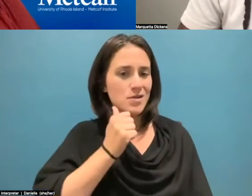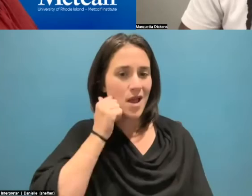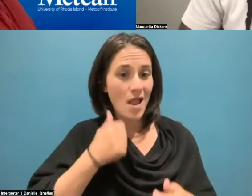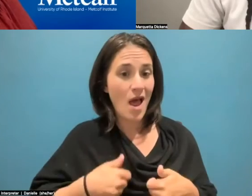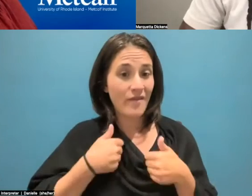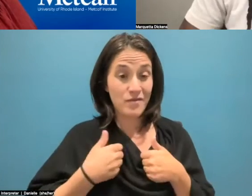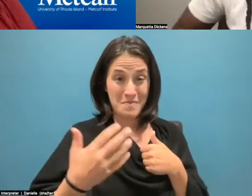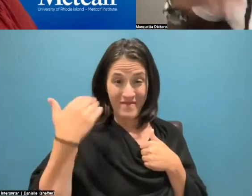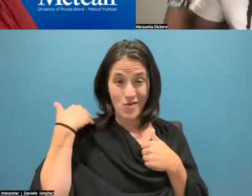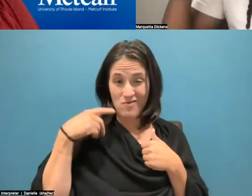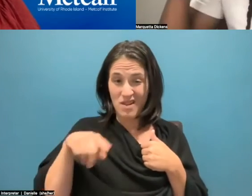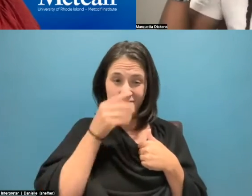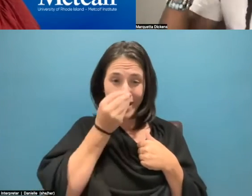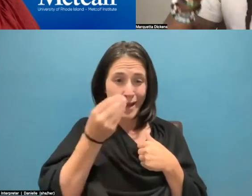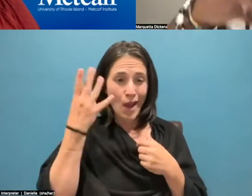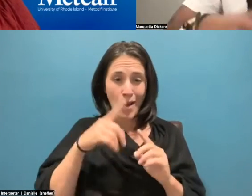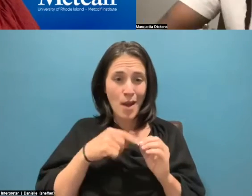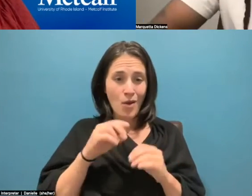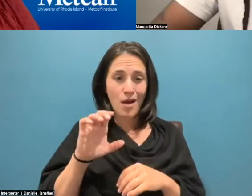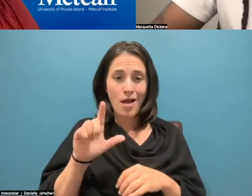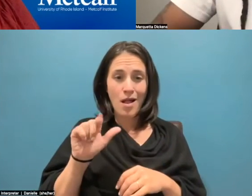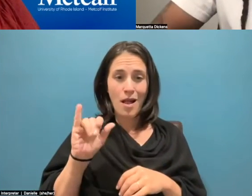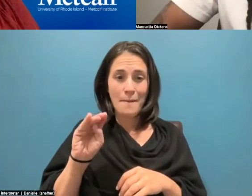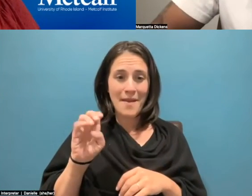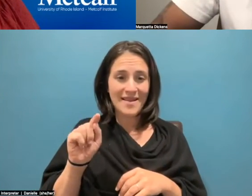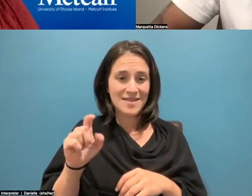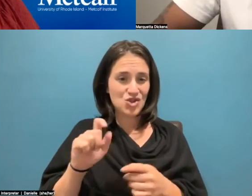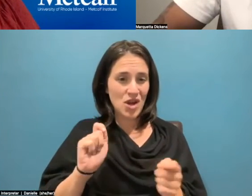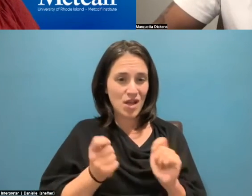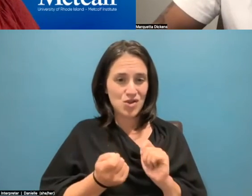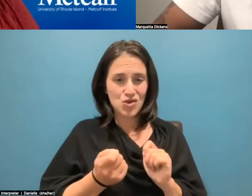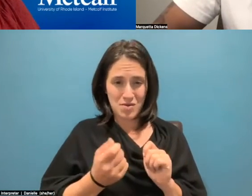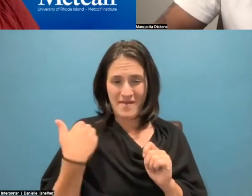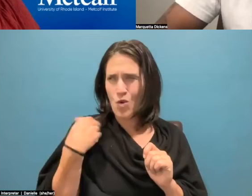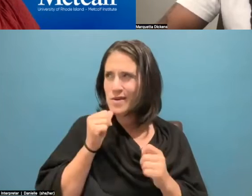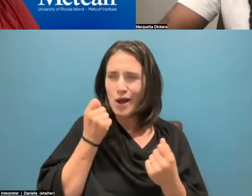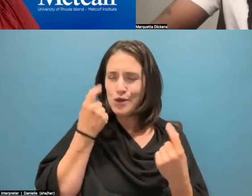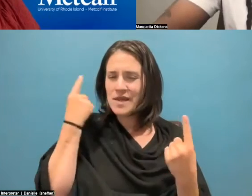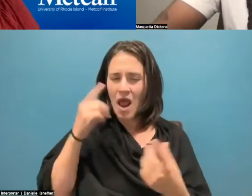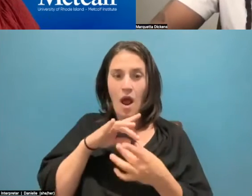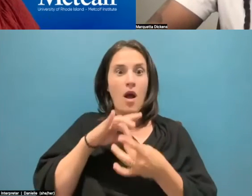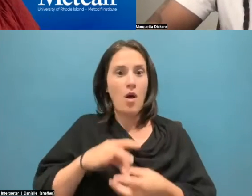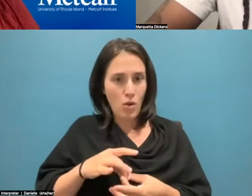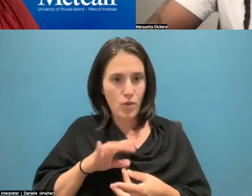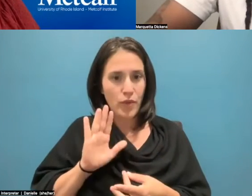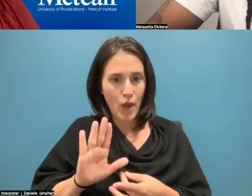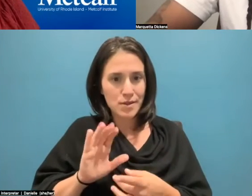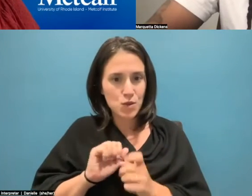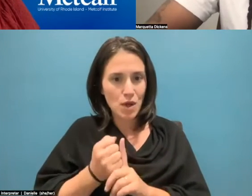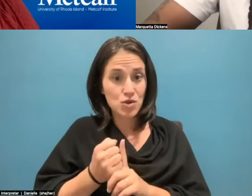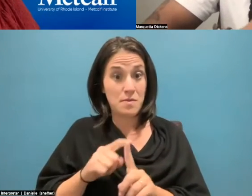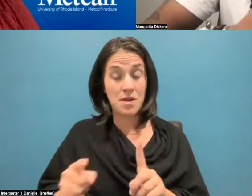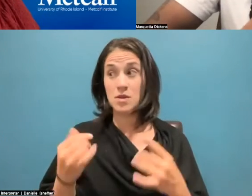care less about climate change because they do not understand and cannot see how it impacts them directly. And so, you know,